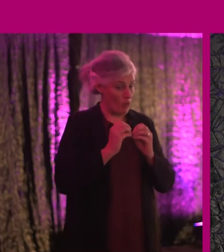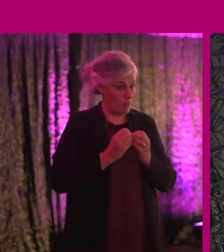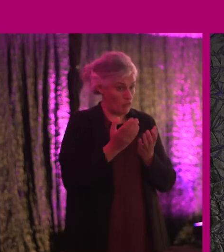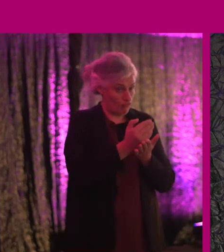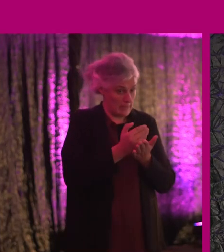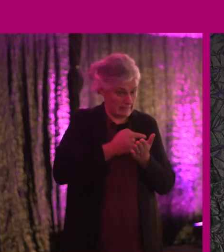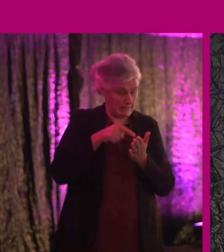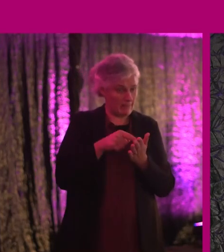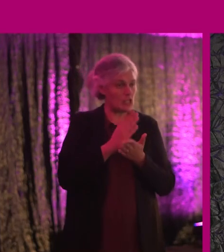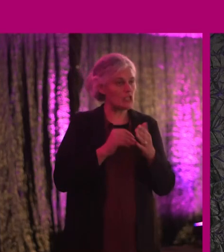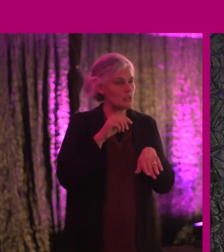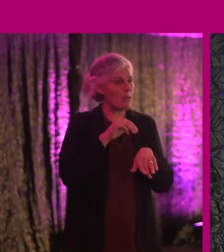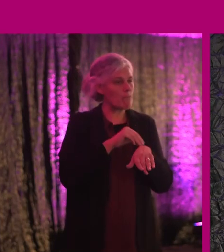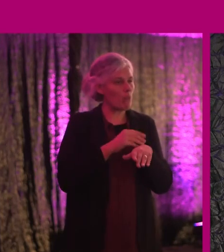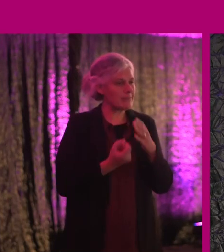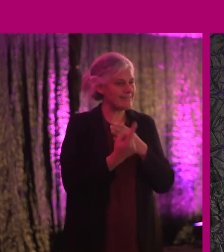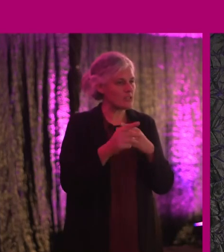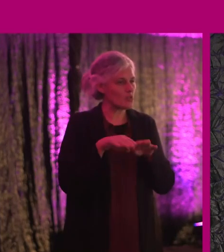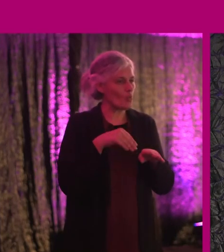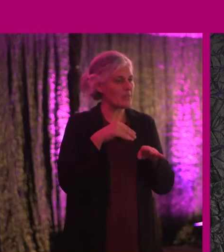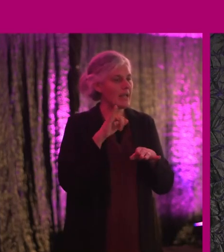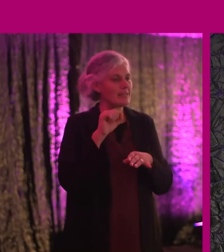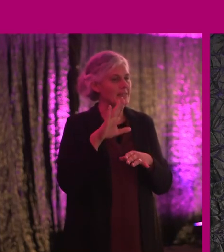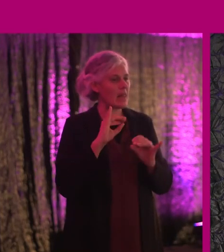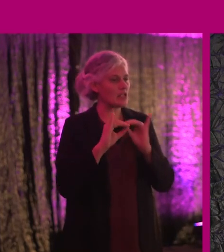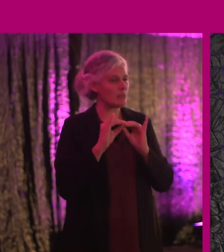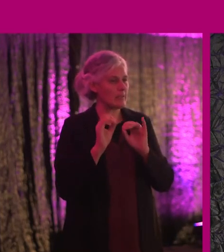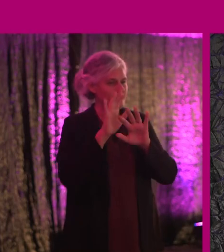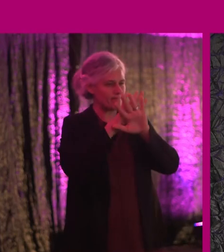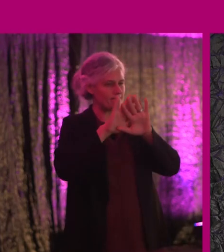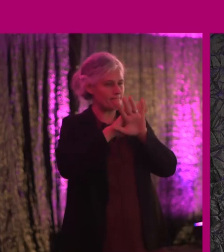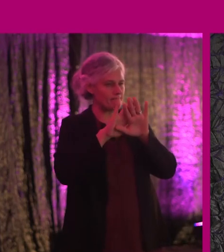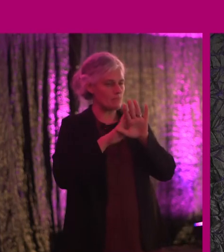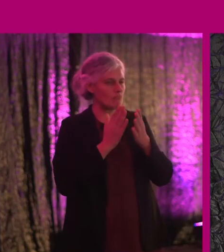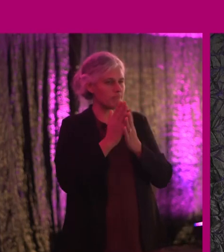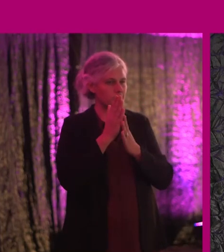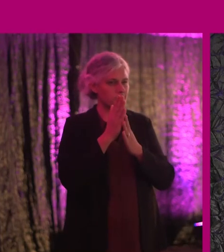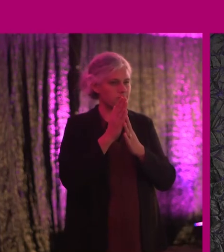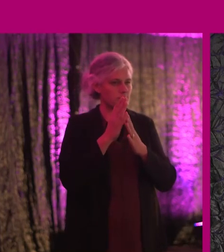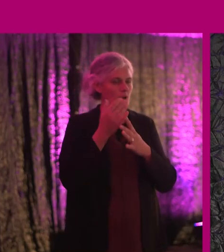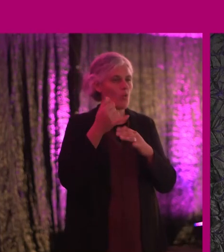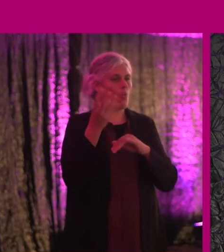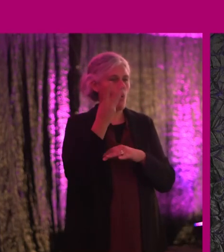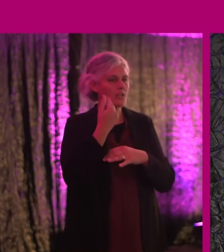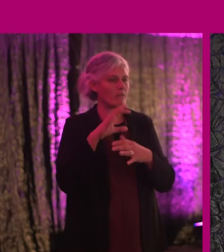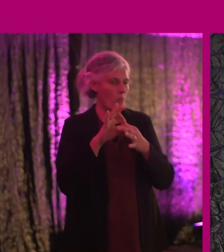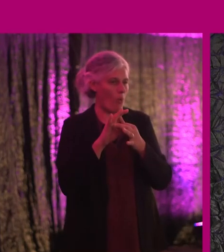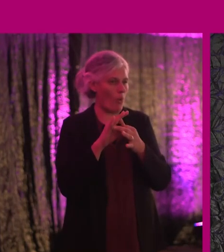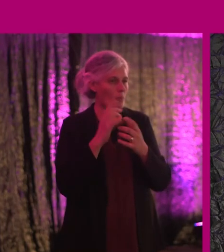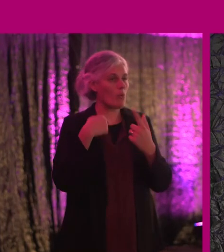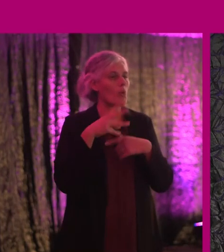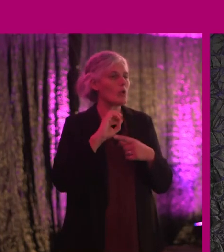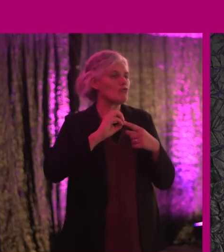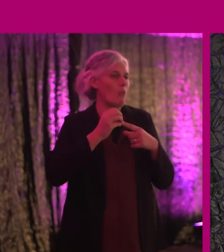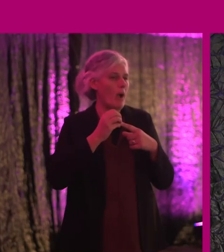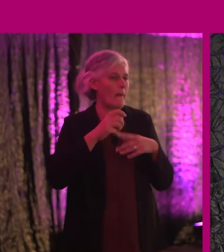been receiving that there's a bit of an issue with the clarity of the ISL interpretation coming through at home. And so we are going